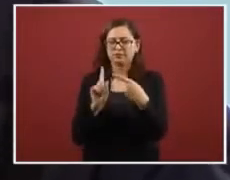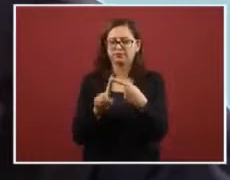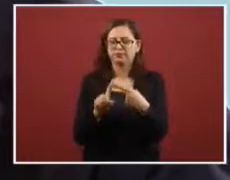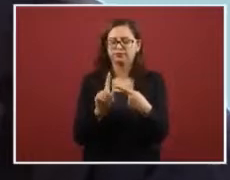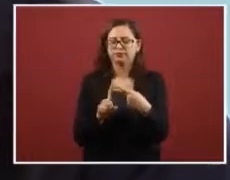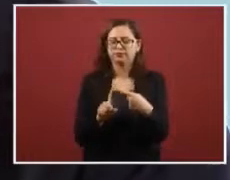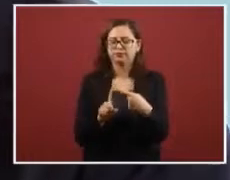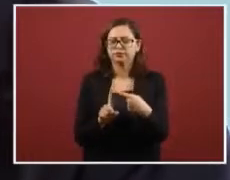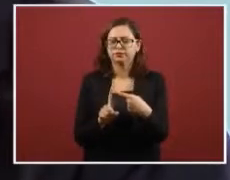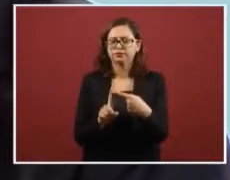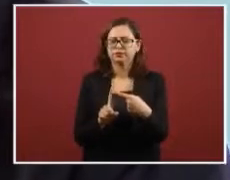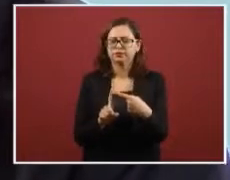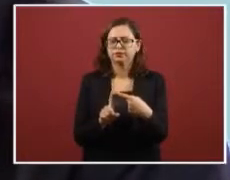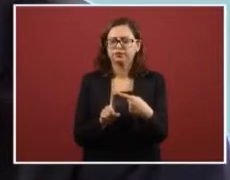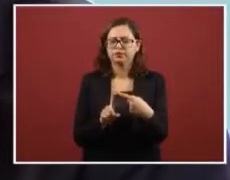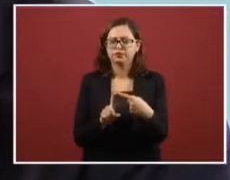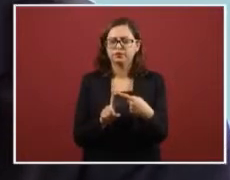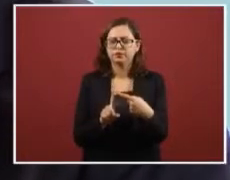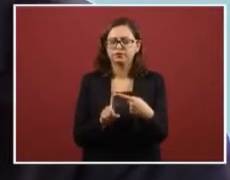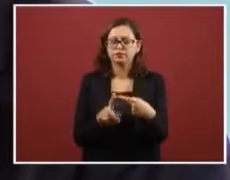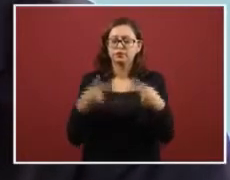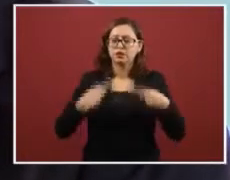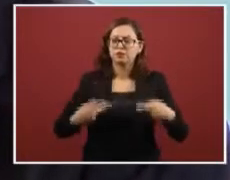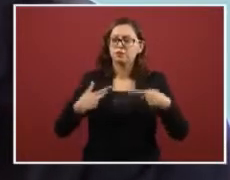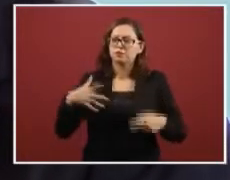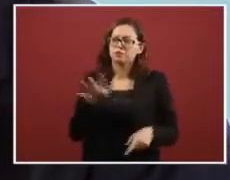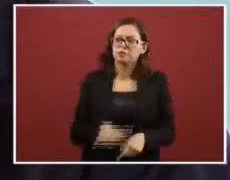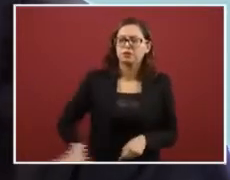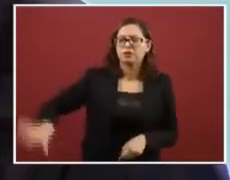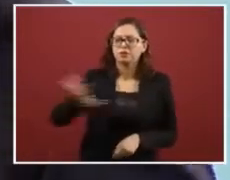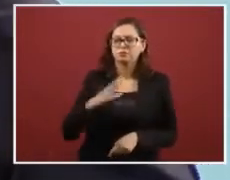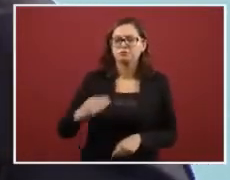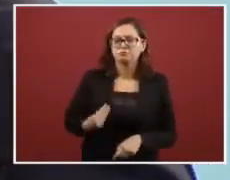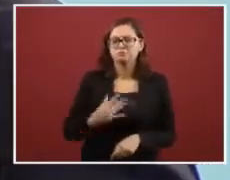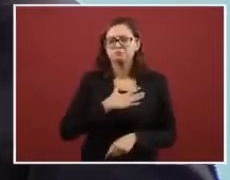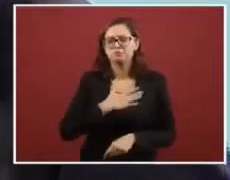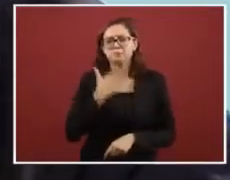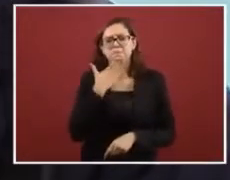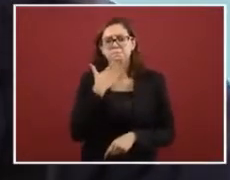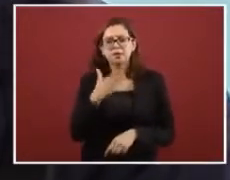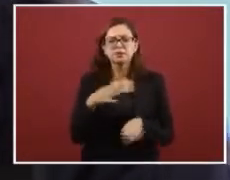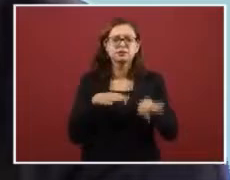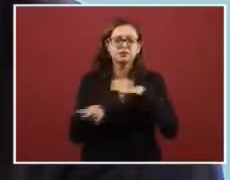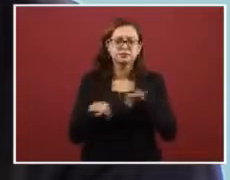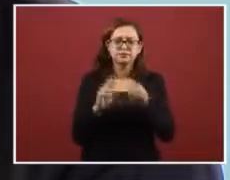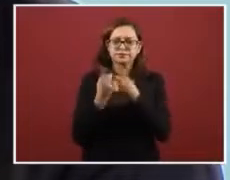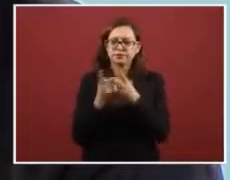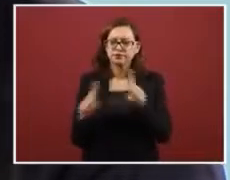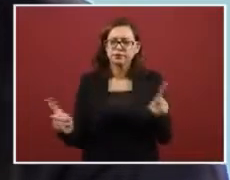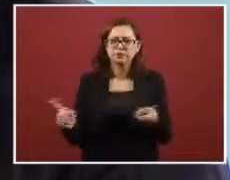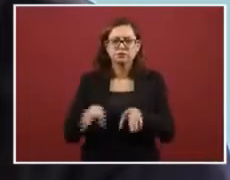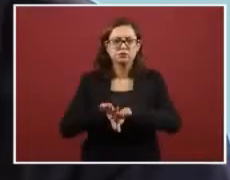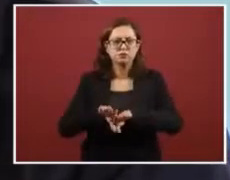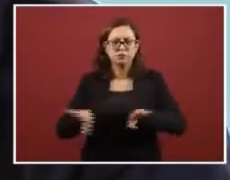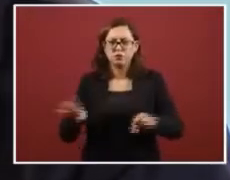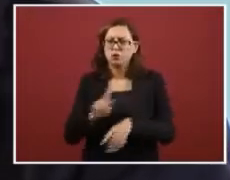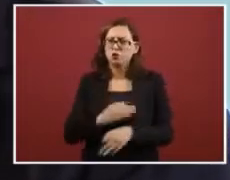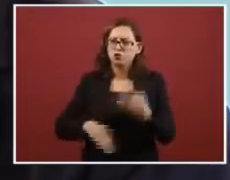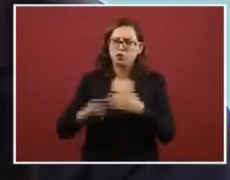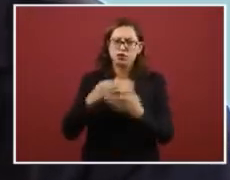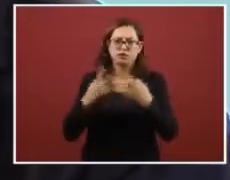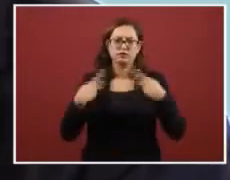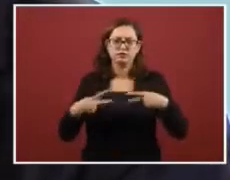to gain was it had to do with strengthening social strengths